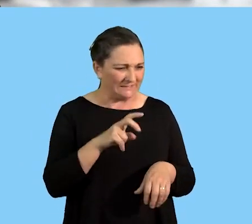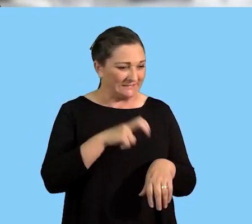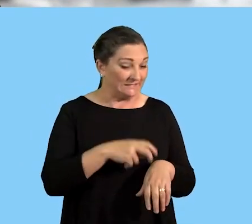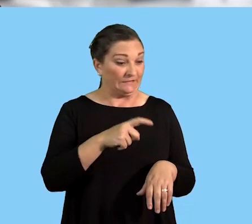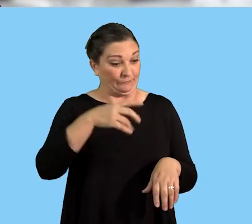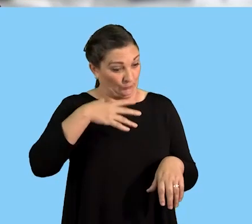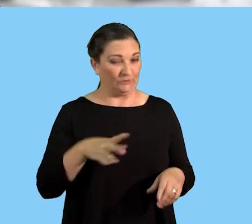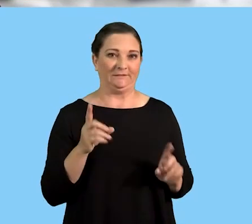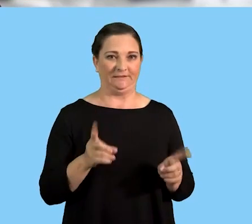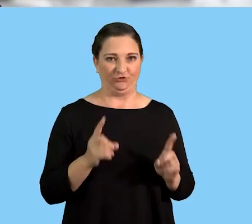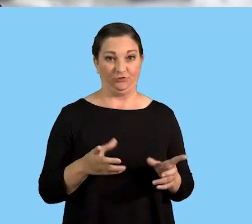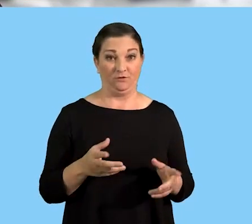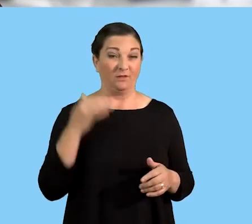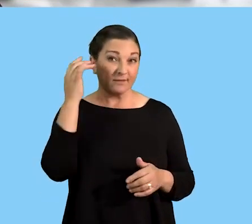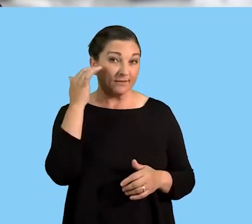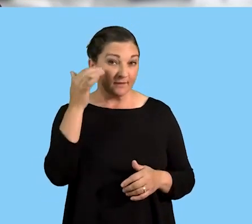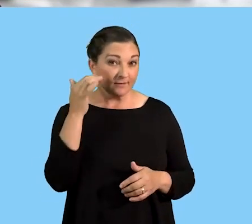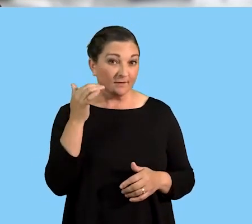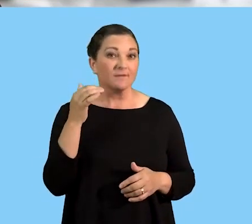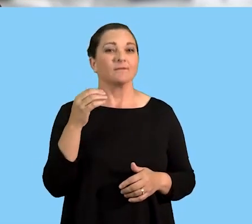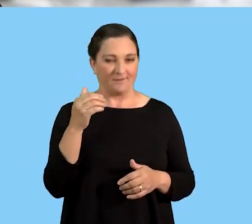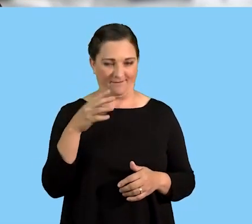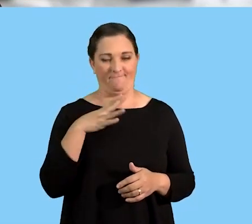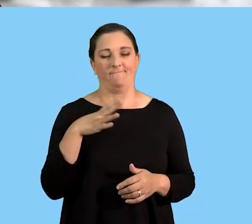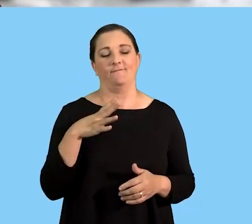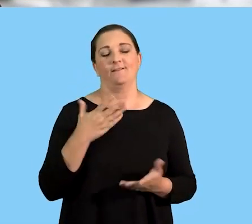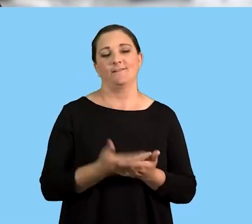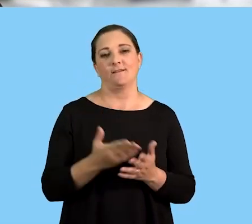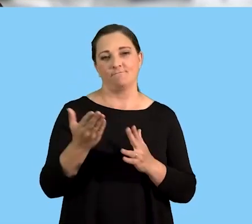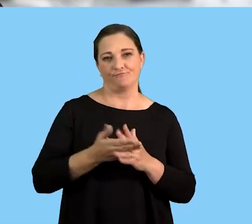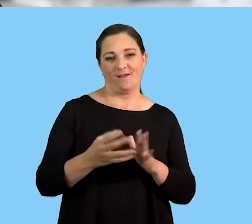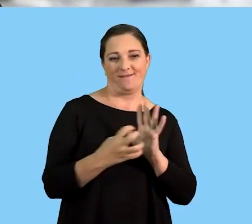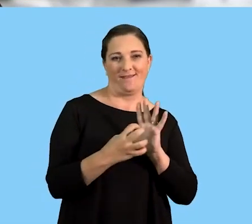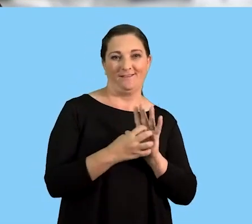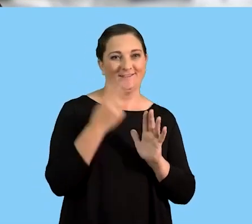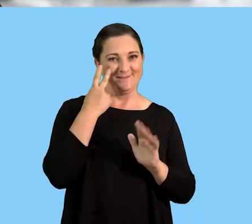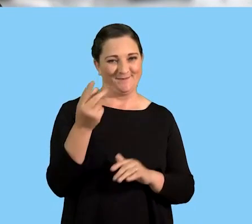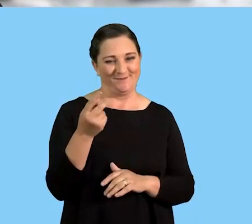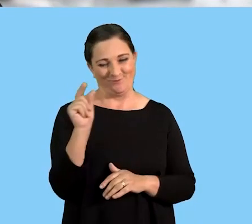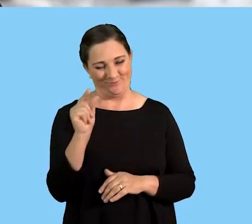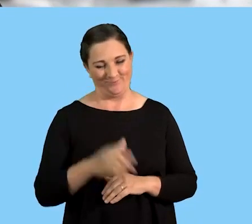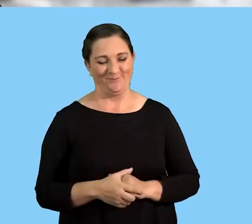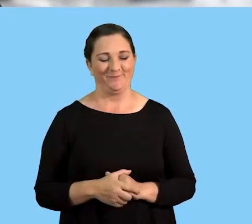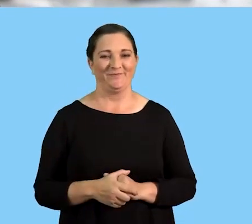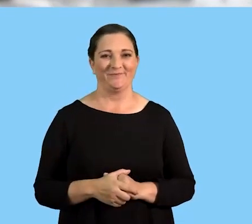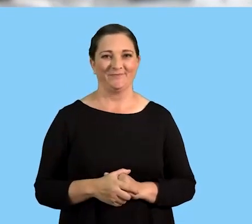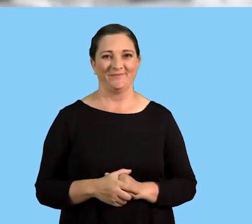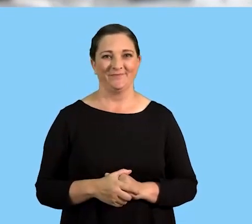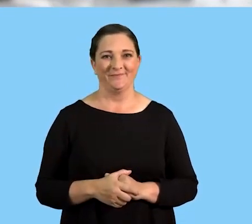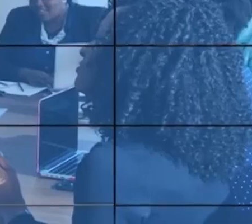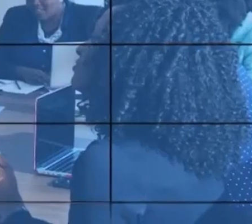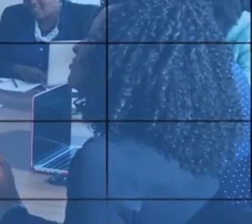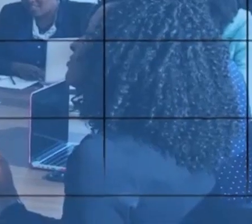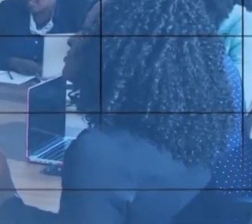or qualities needed to become a teacher. As you think about it, let's quickly go to an ad break. See you soon.